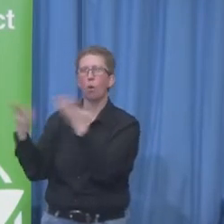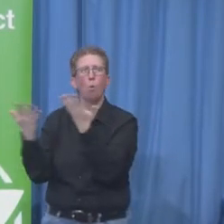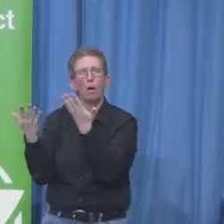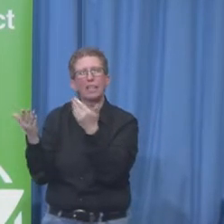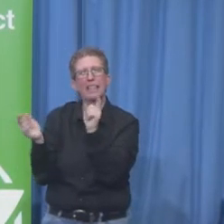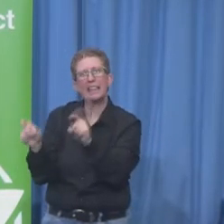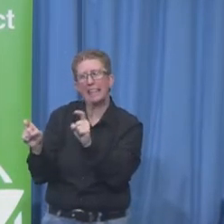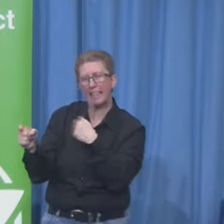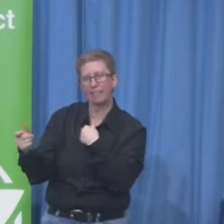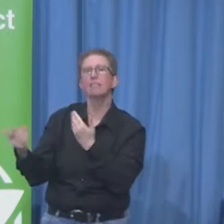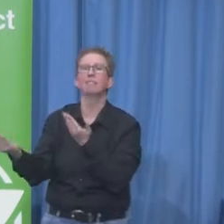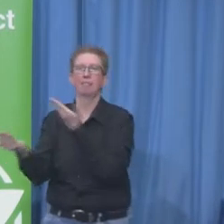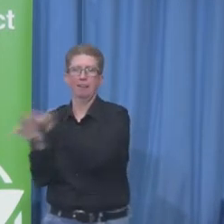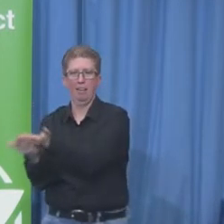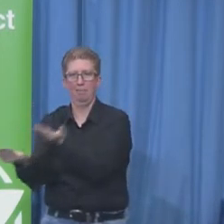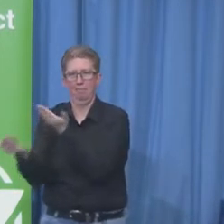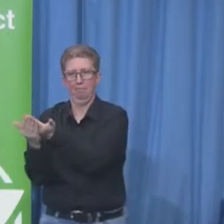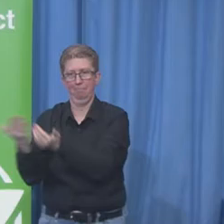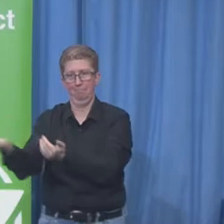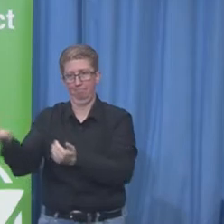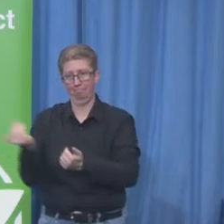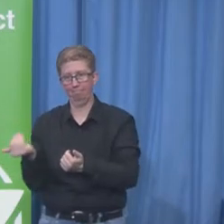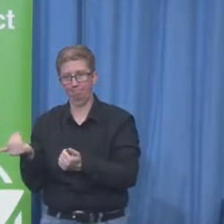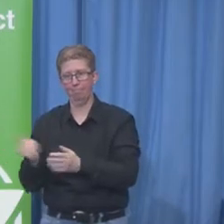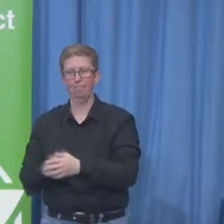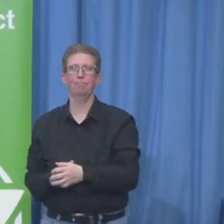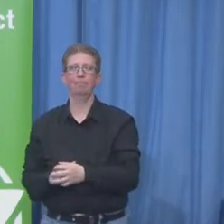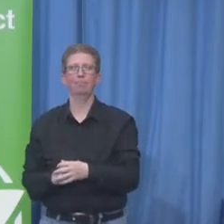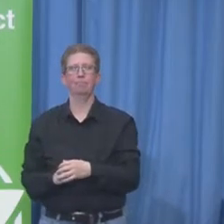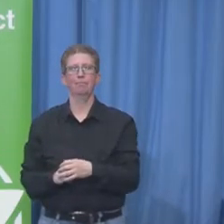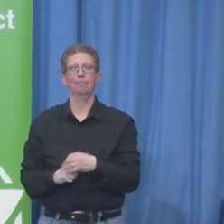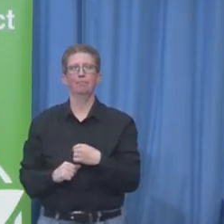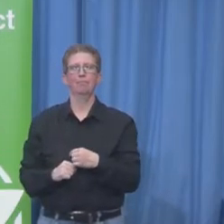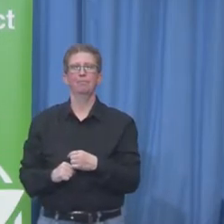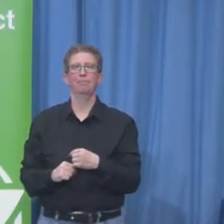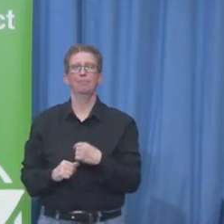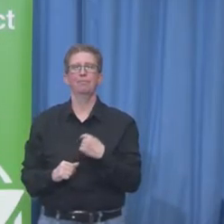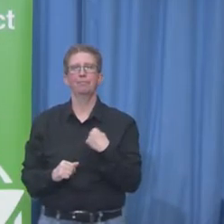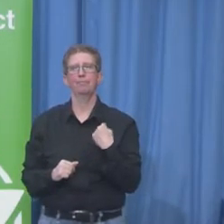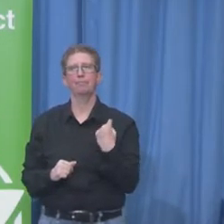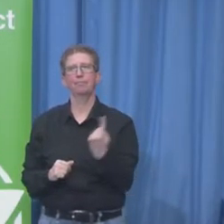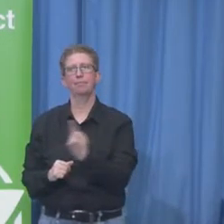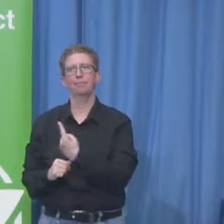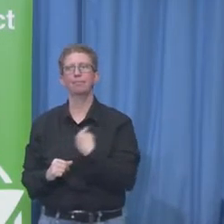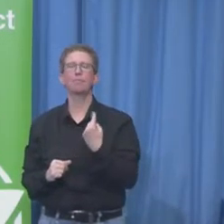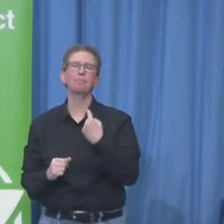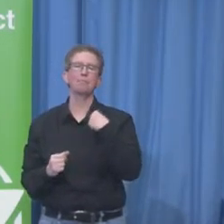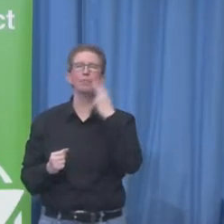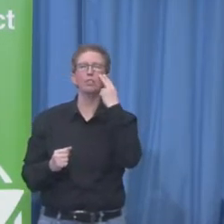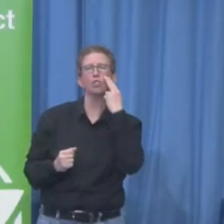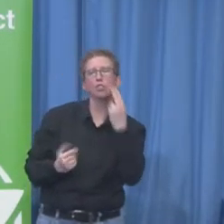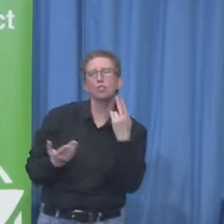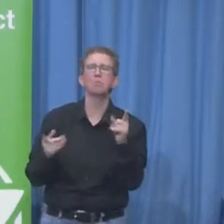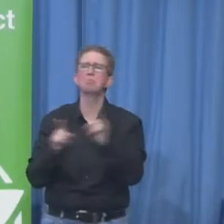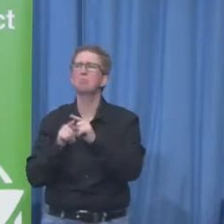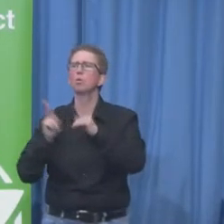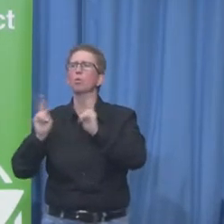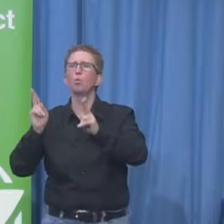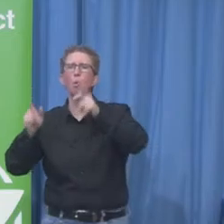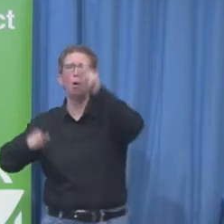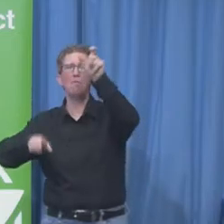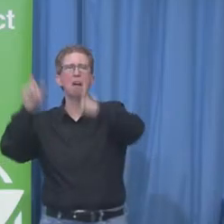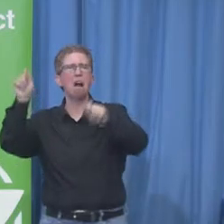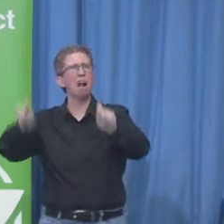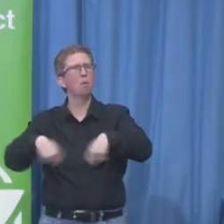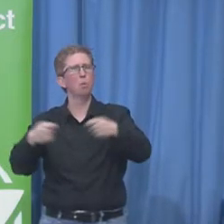systematizing this across Cisco and making this mainstream in what we do. We're trying to drive thought leadership because we really believe that